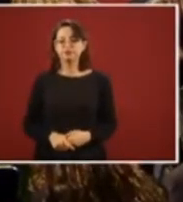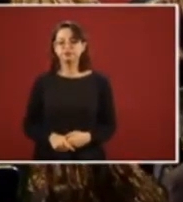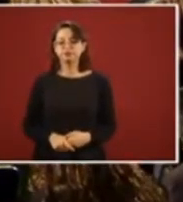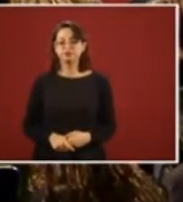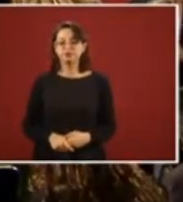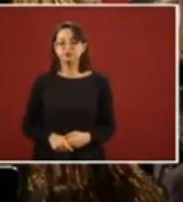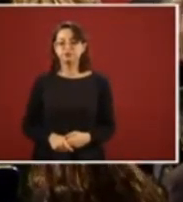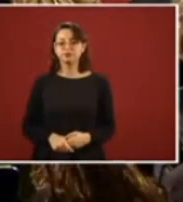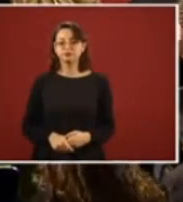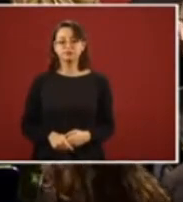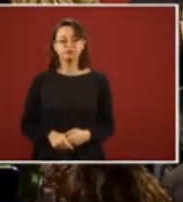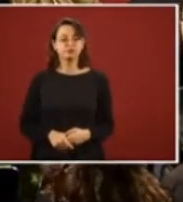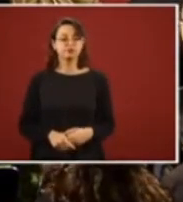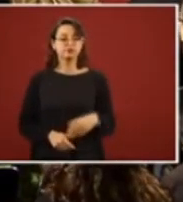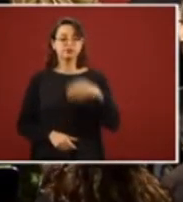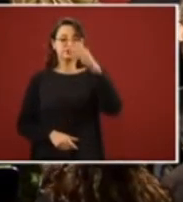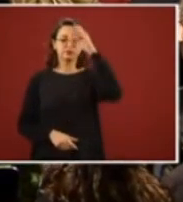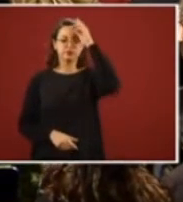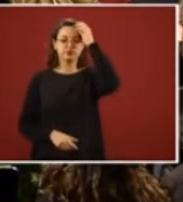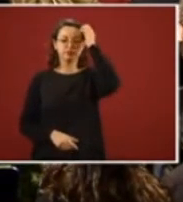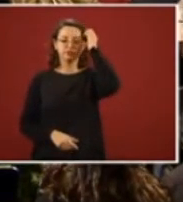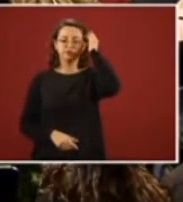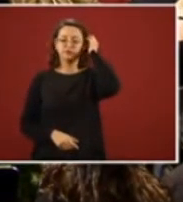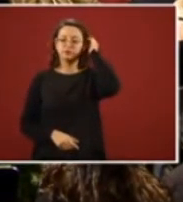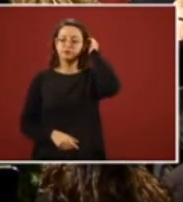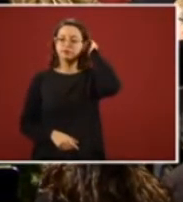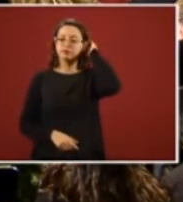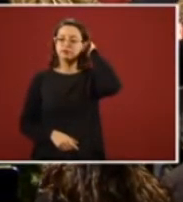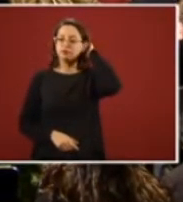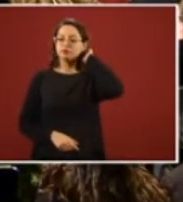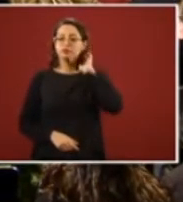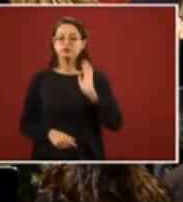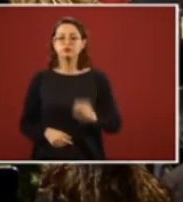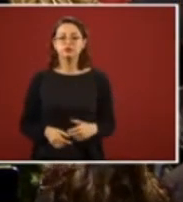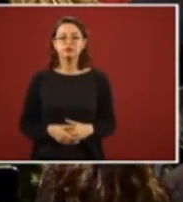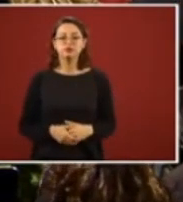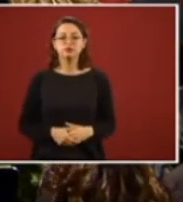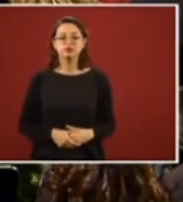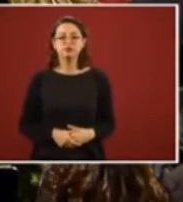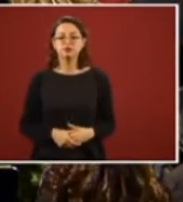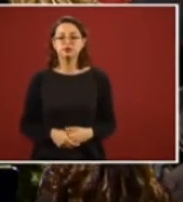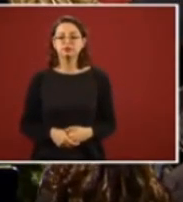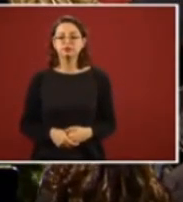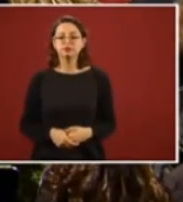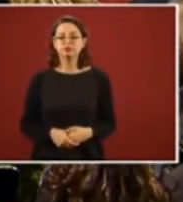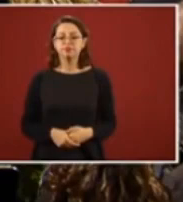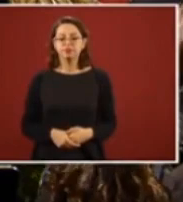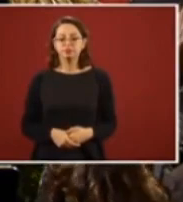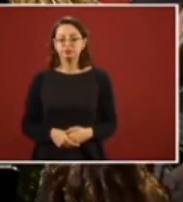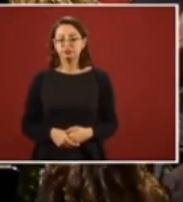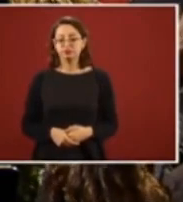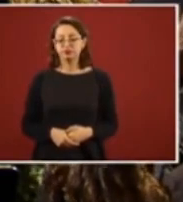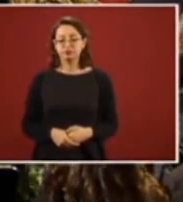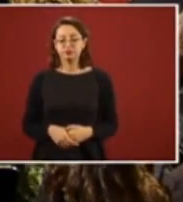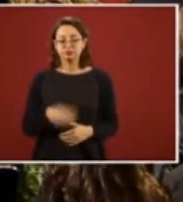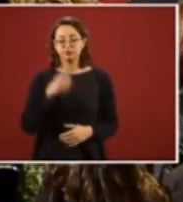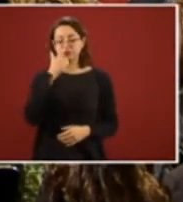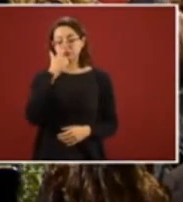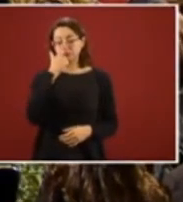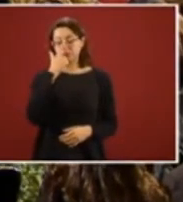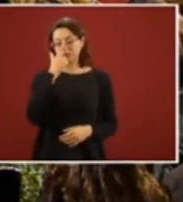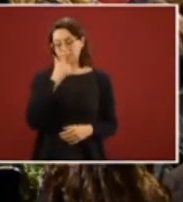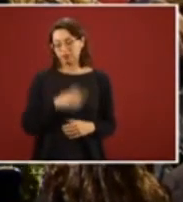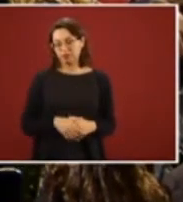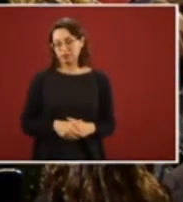Air Force.